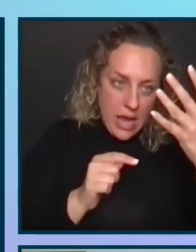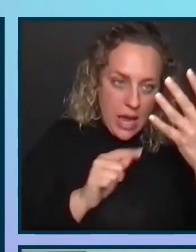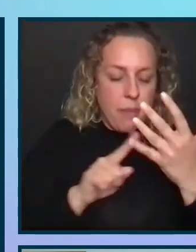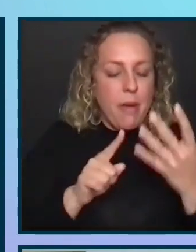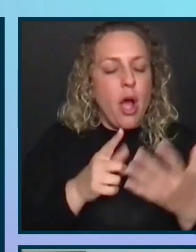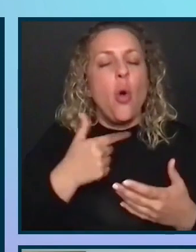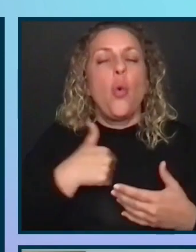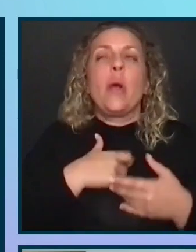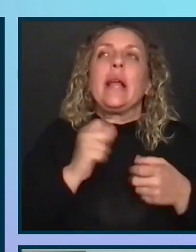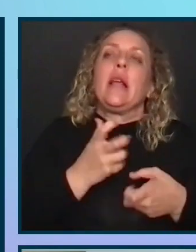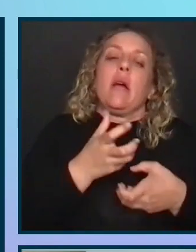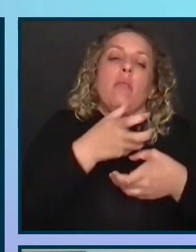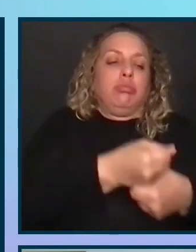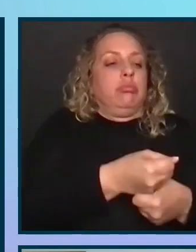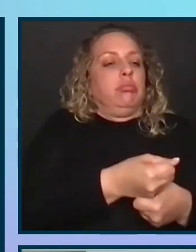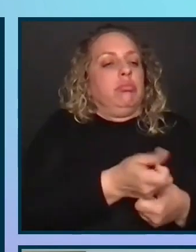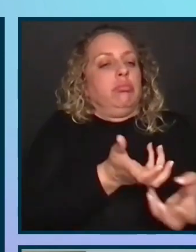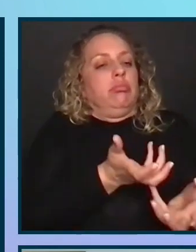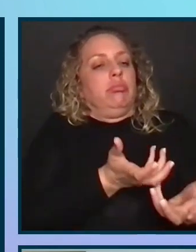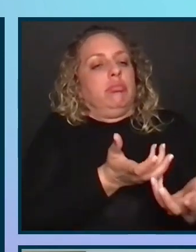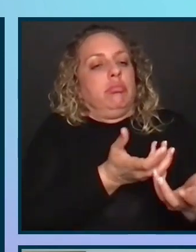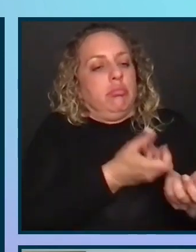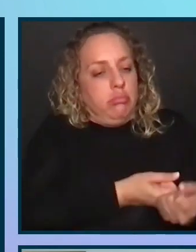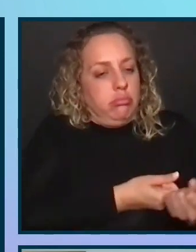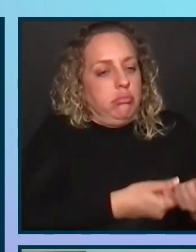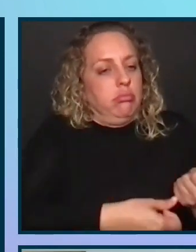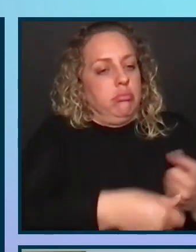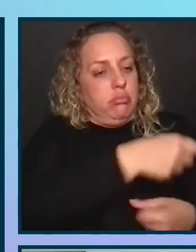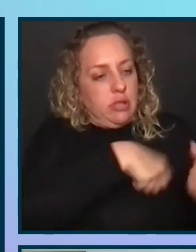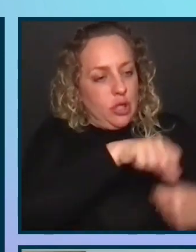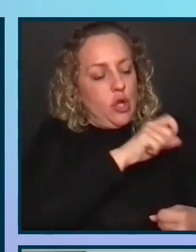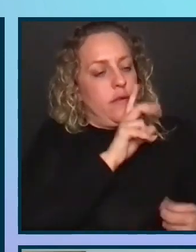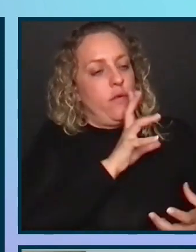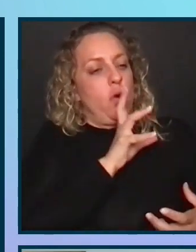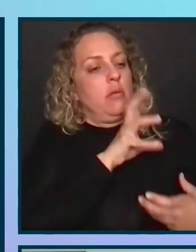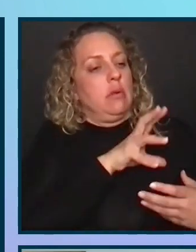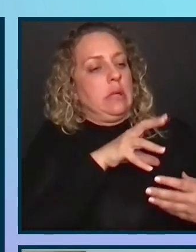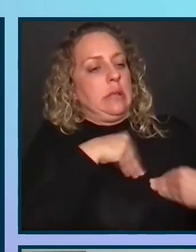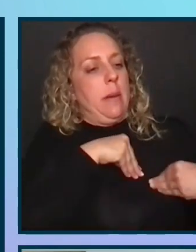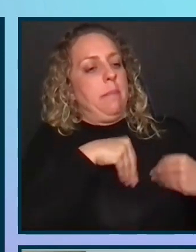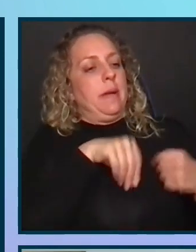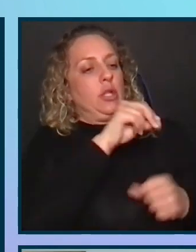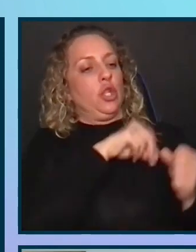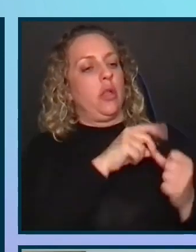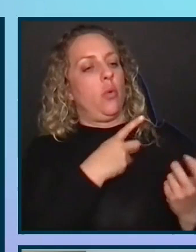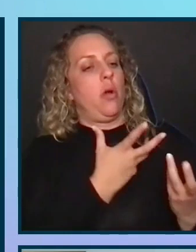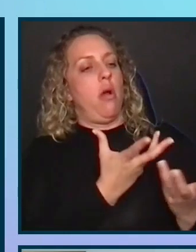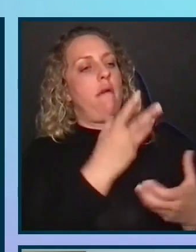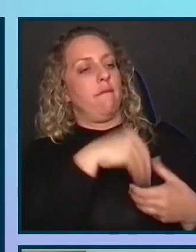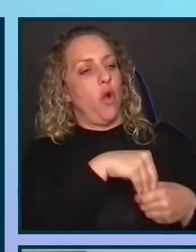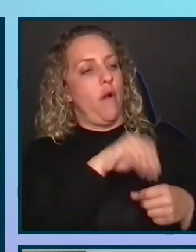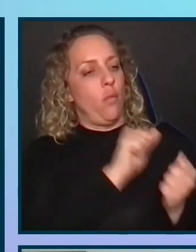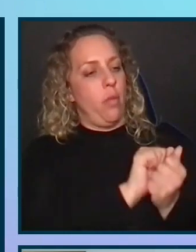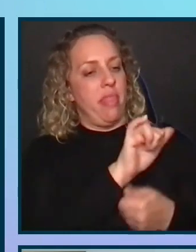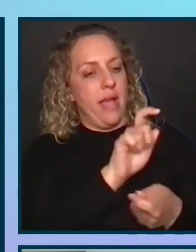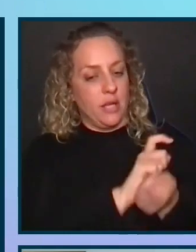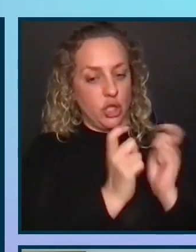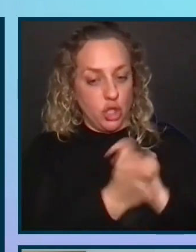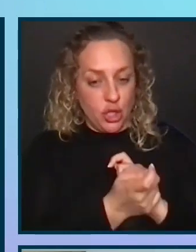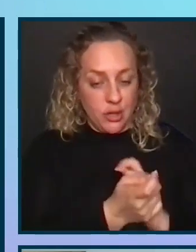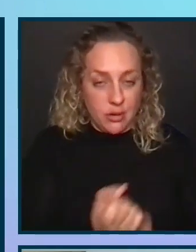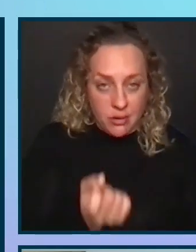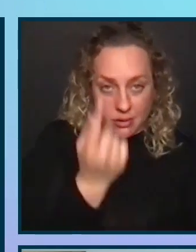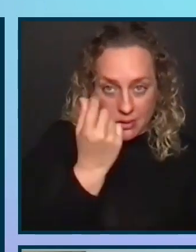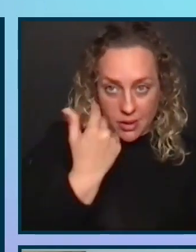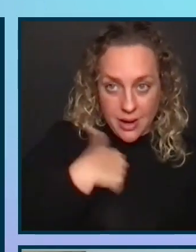trust and create a bridge for acceptance as you engage individuals in change. In fact, we have found